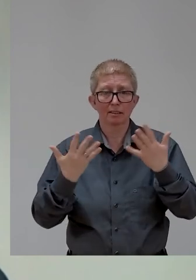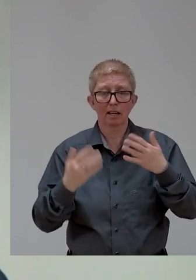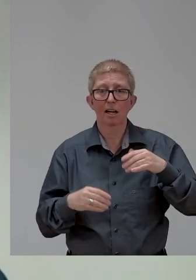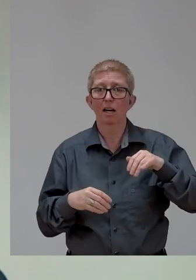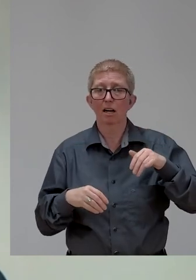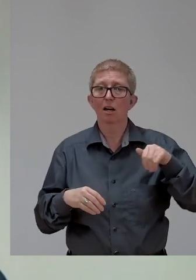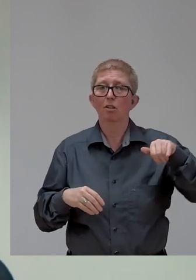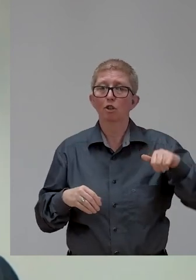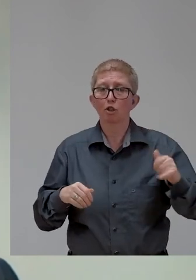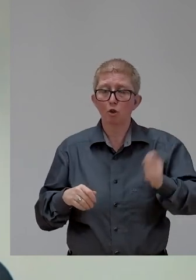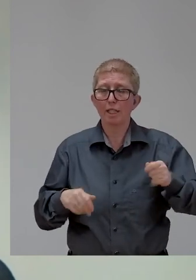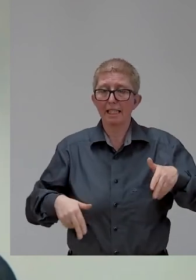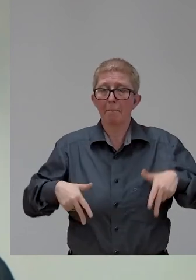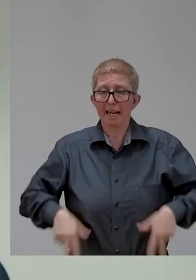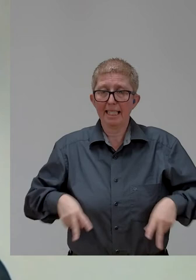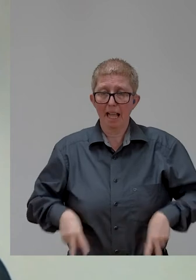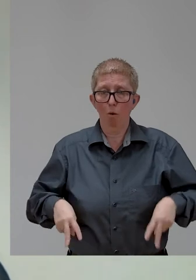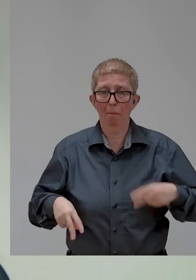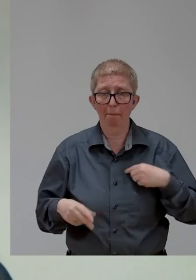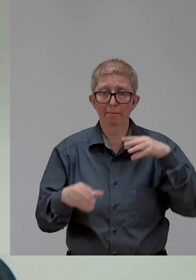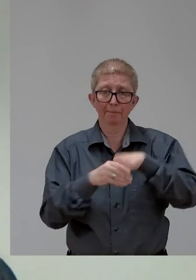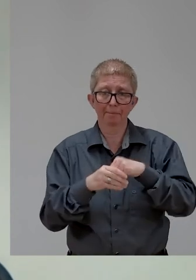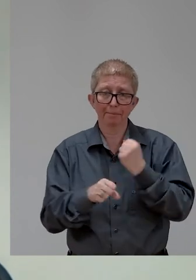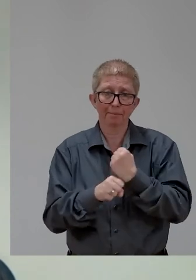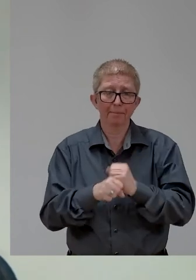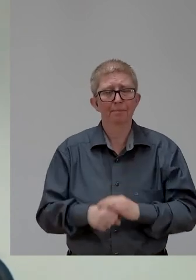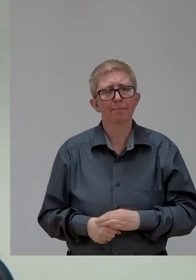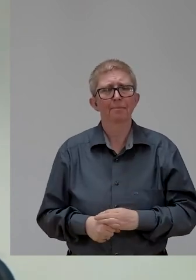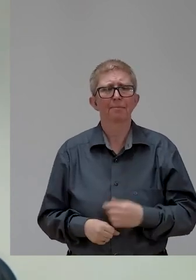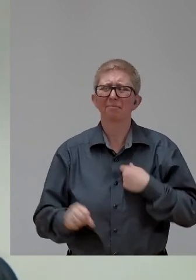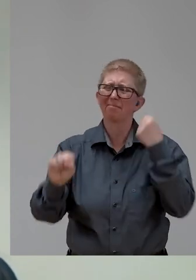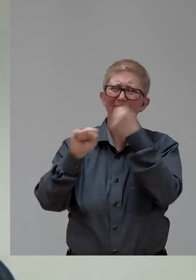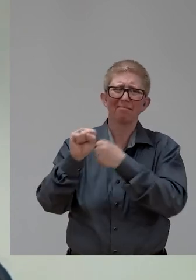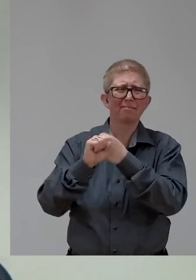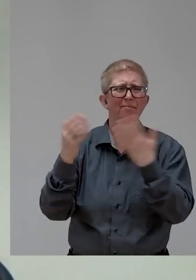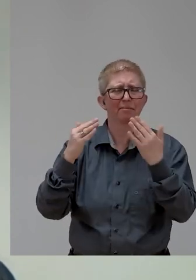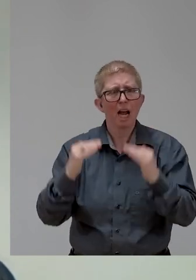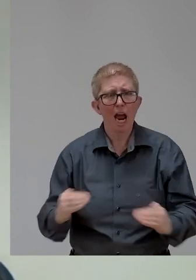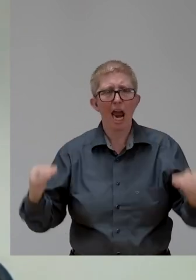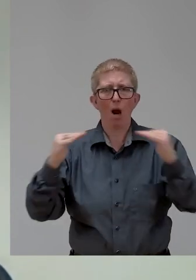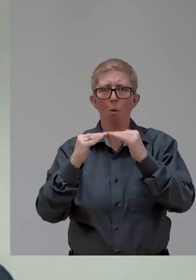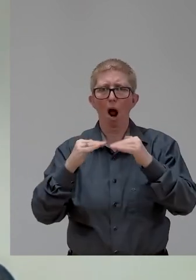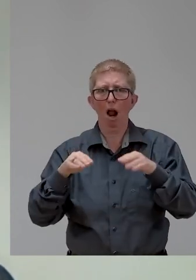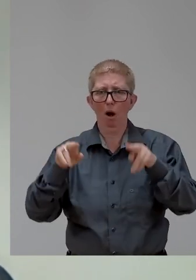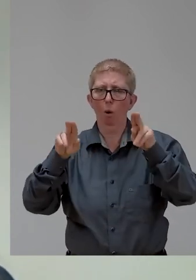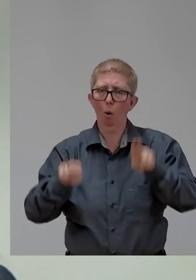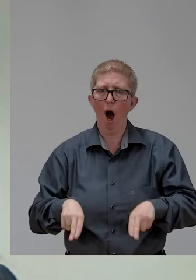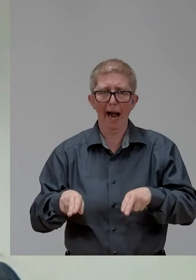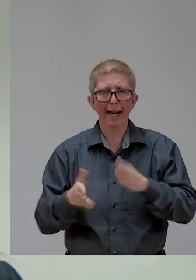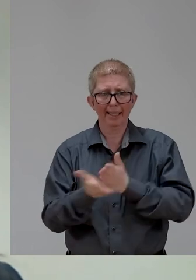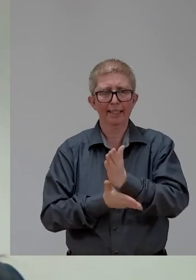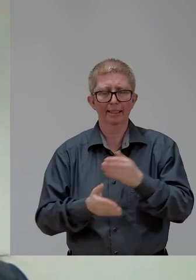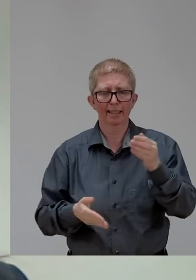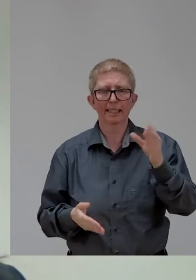responsible for implementing the Equal Rights of Persons with Disabilities law, and promoting the CRPD and monitoring.